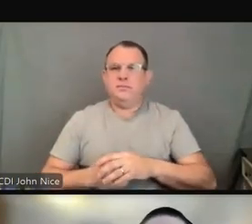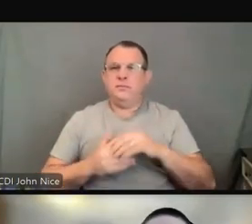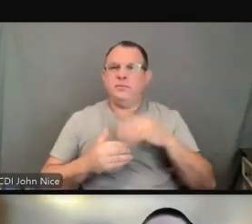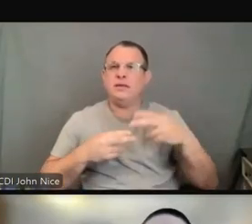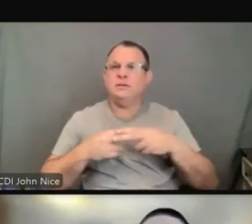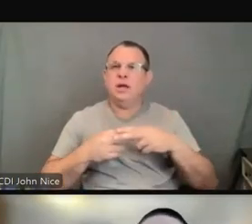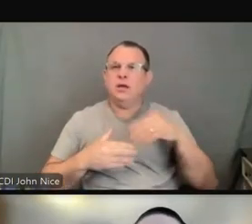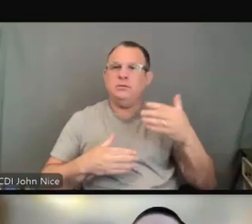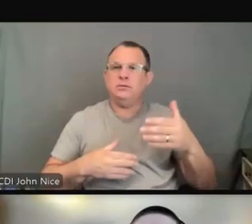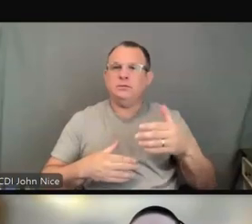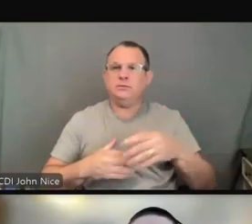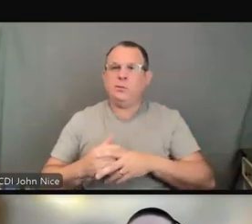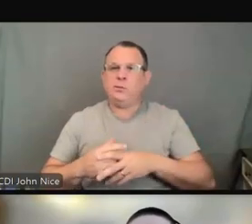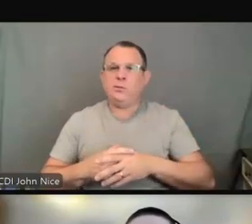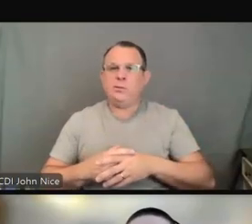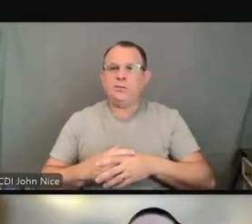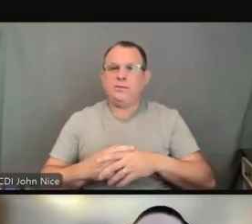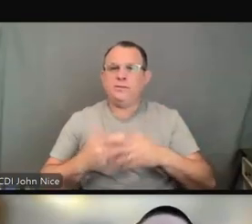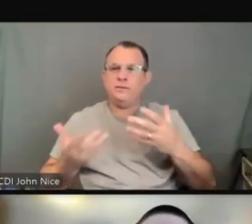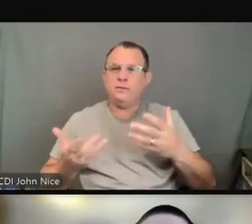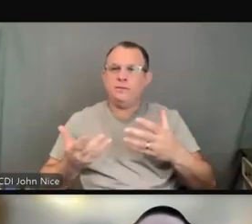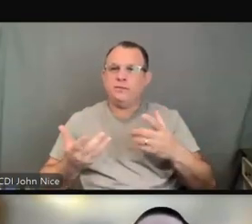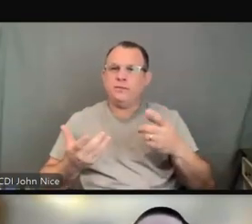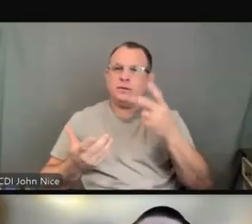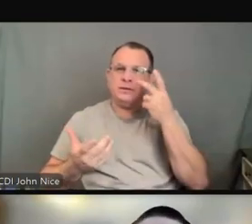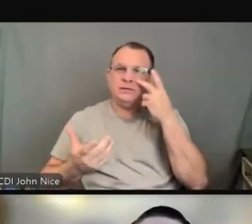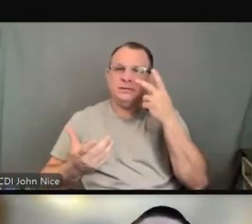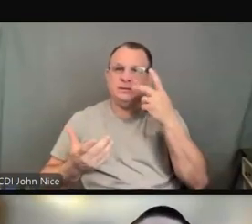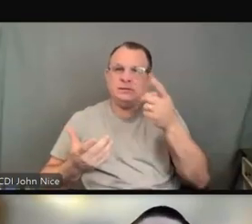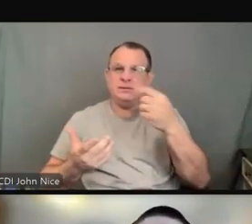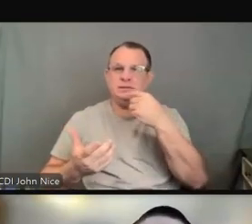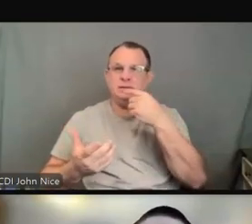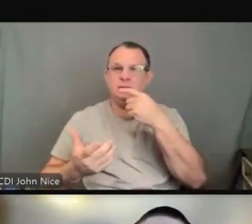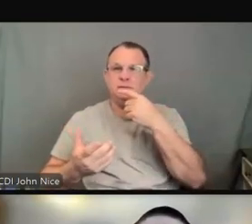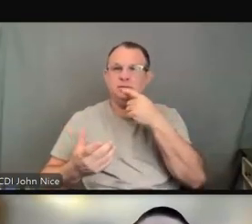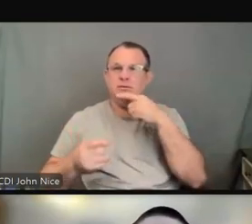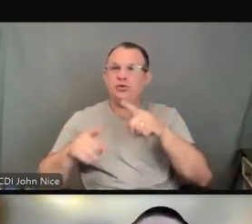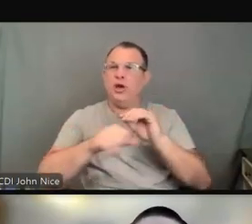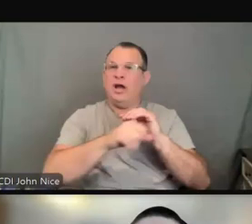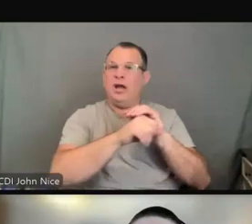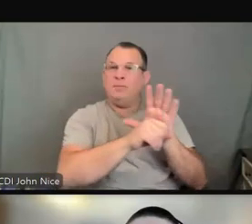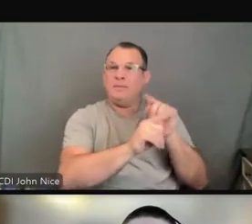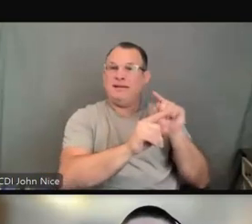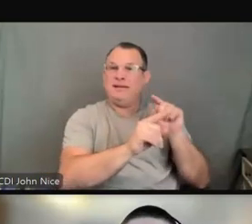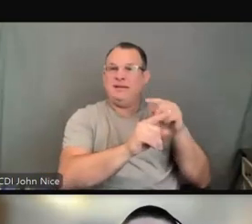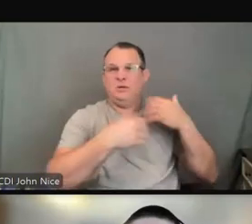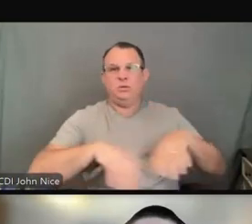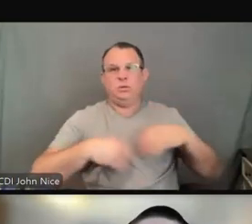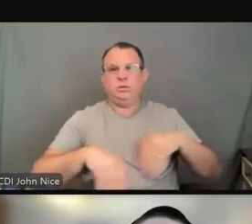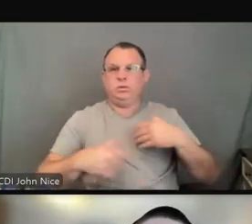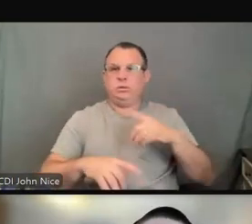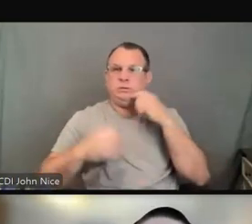So here's just a graphic. During the COVID-19 pandemic, a lot of difficulties occurred